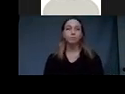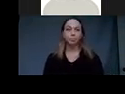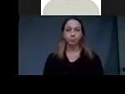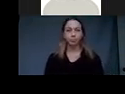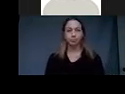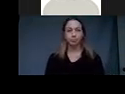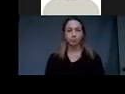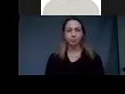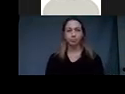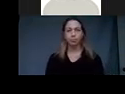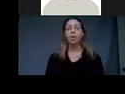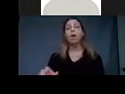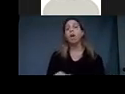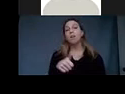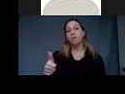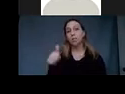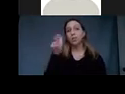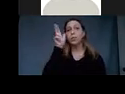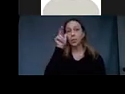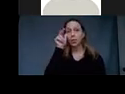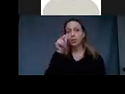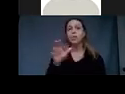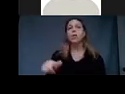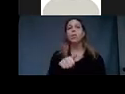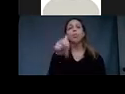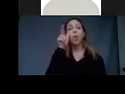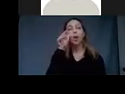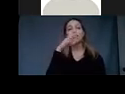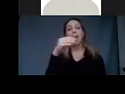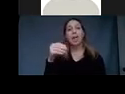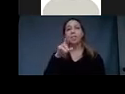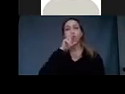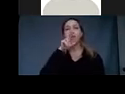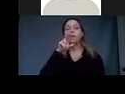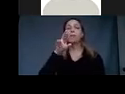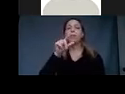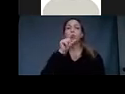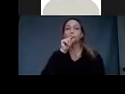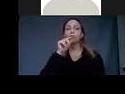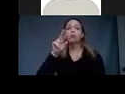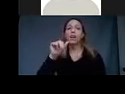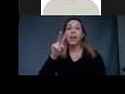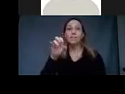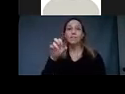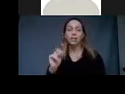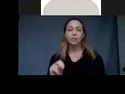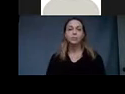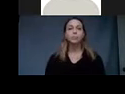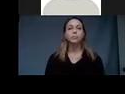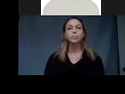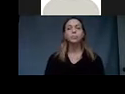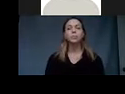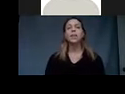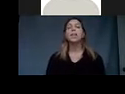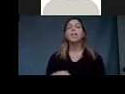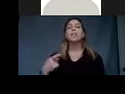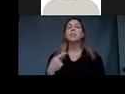Here we have another horse. This is the horse and a raven. For me, this painting is